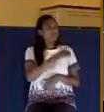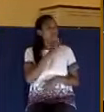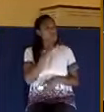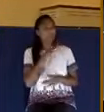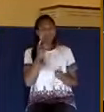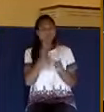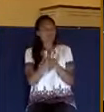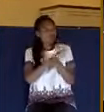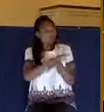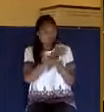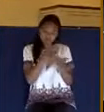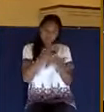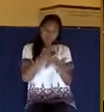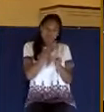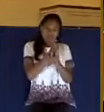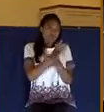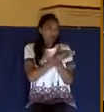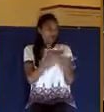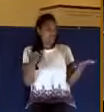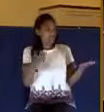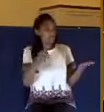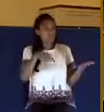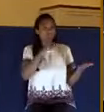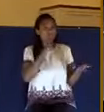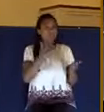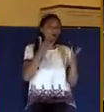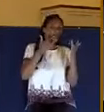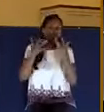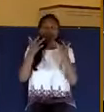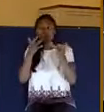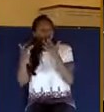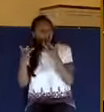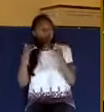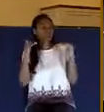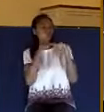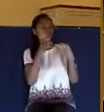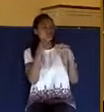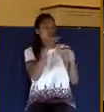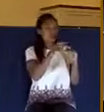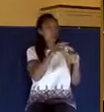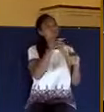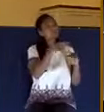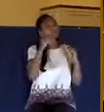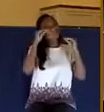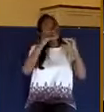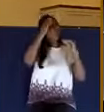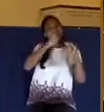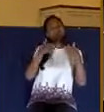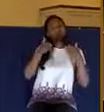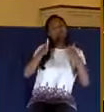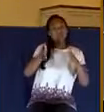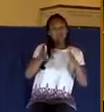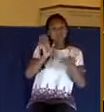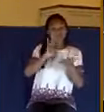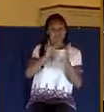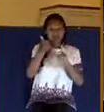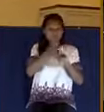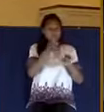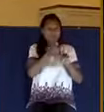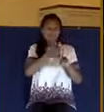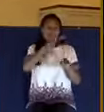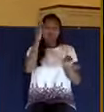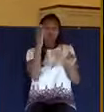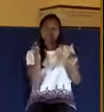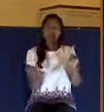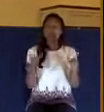right, and you show no partiality, but you teach the way of God. Jesus never showed partiality